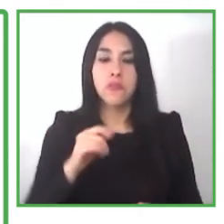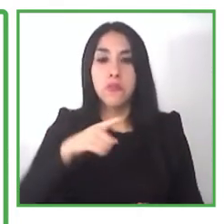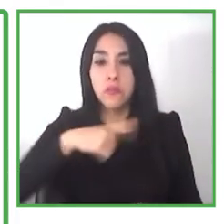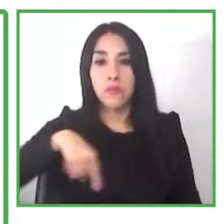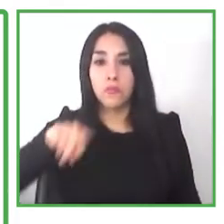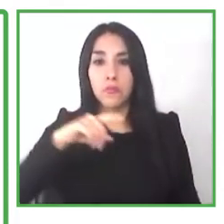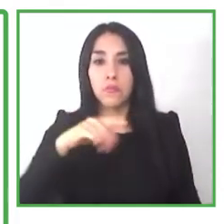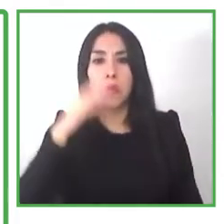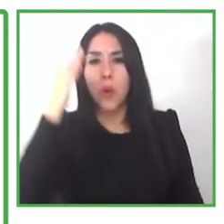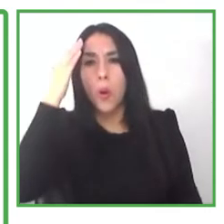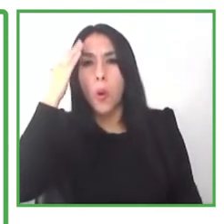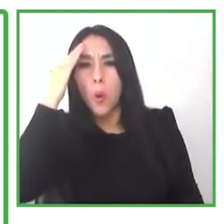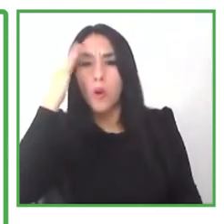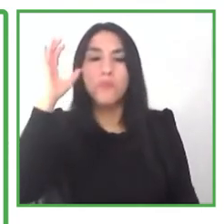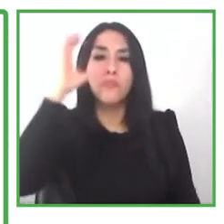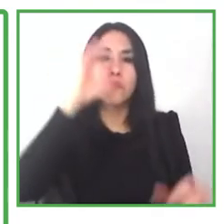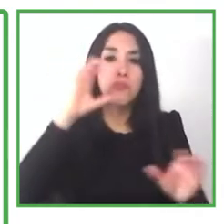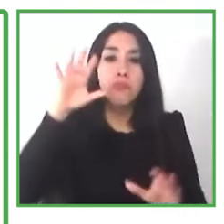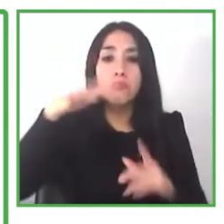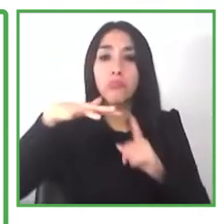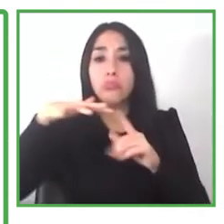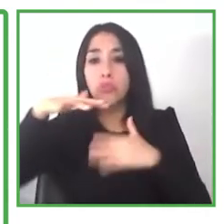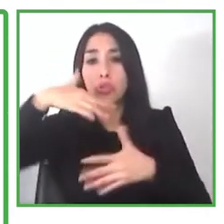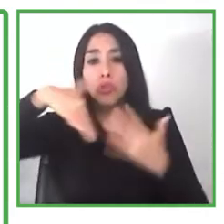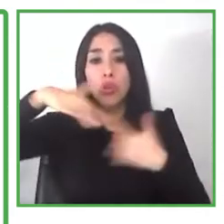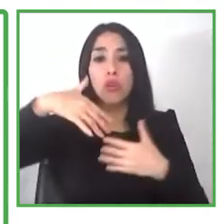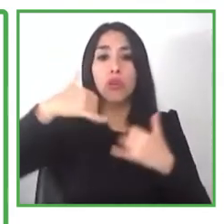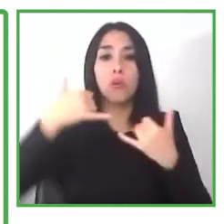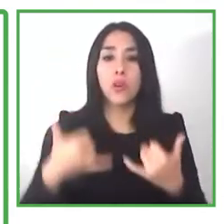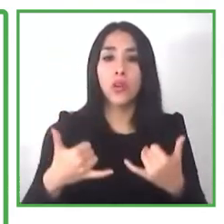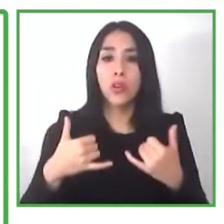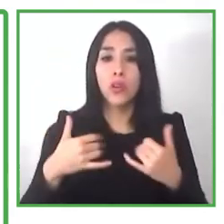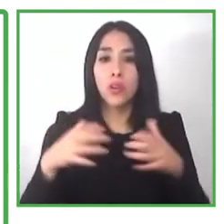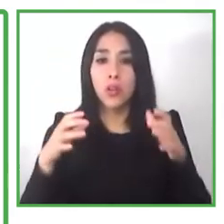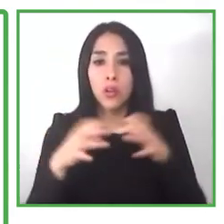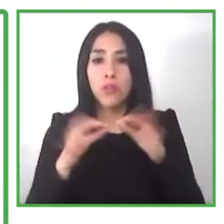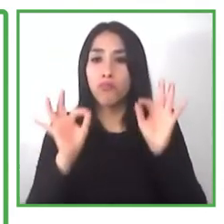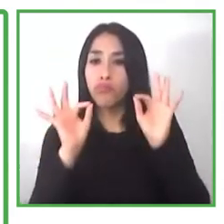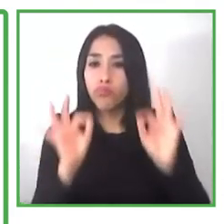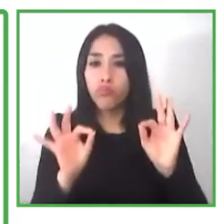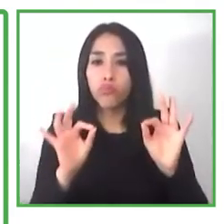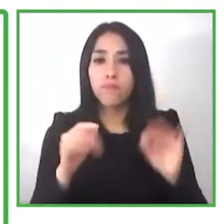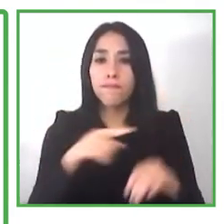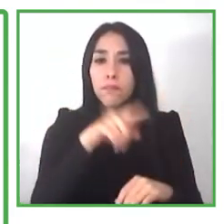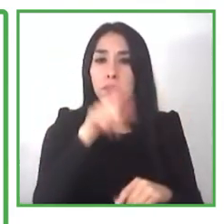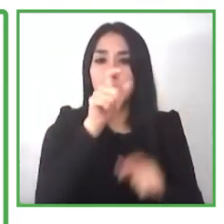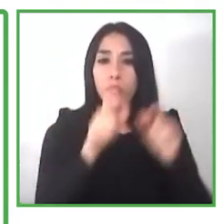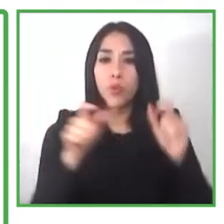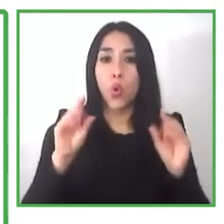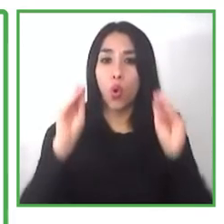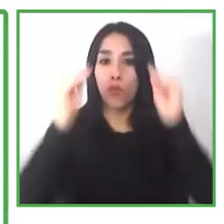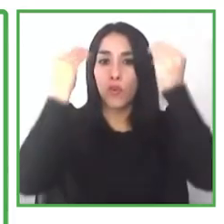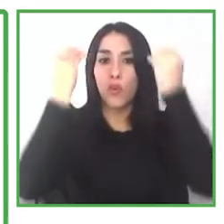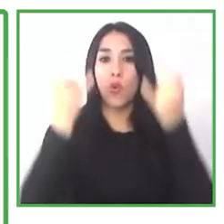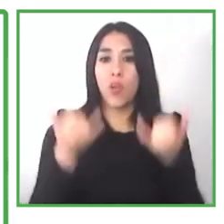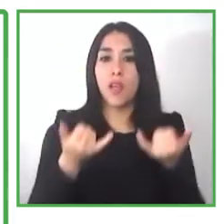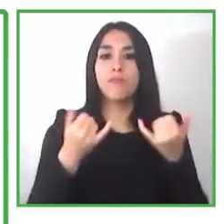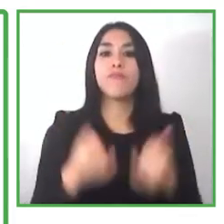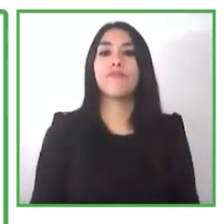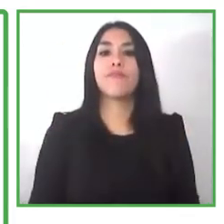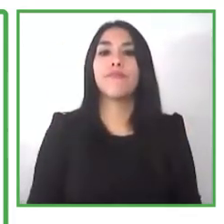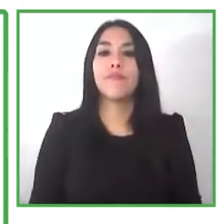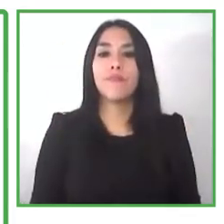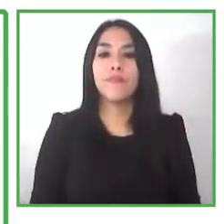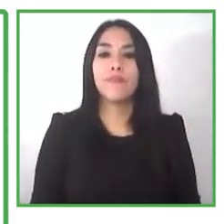the young adults confidence because they know what to do on a daily basis we take away the time pressures that are associated with